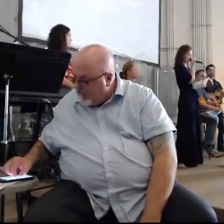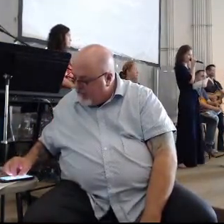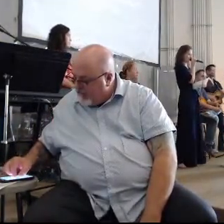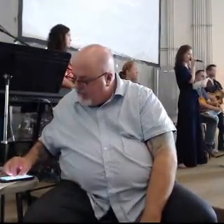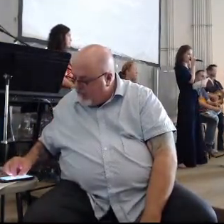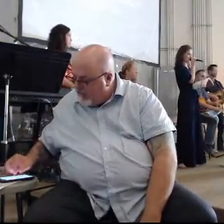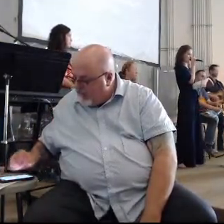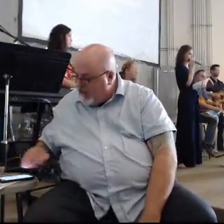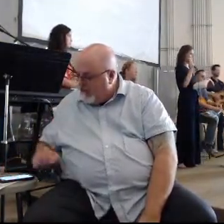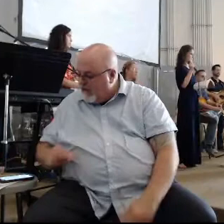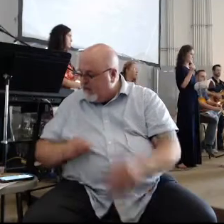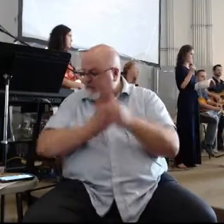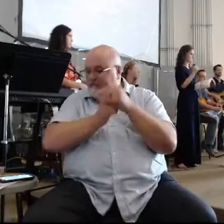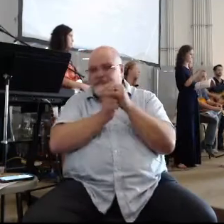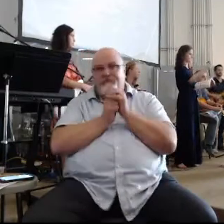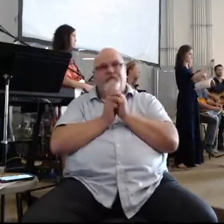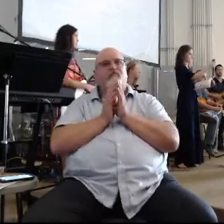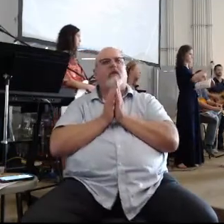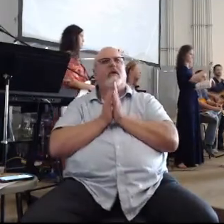something Okay, hold up